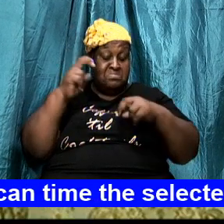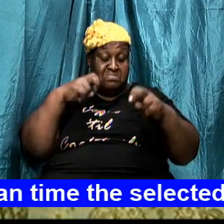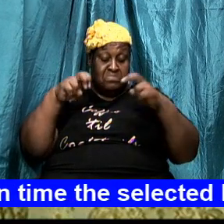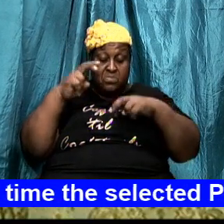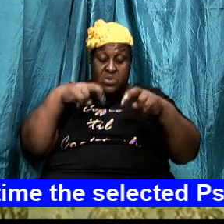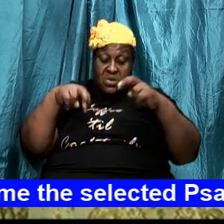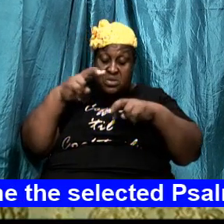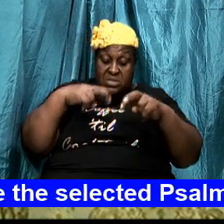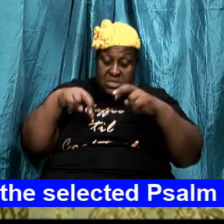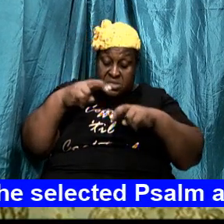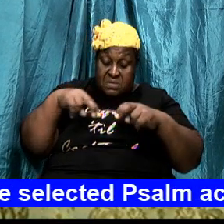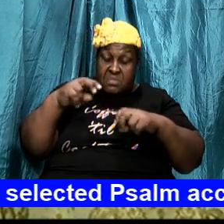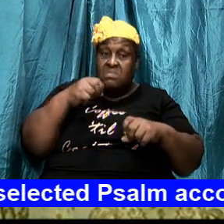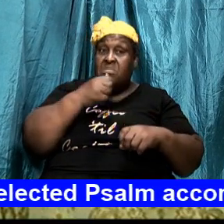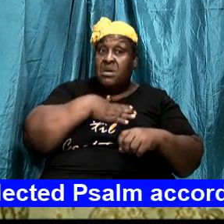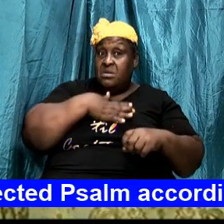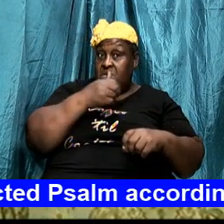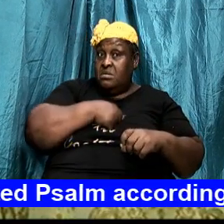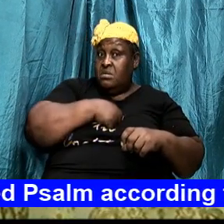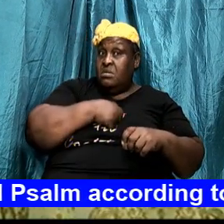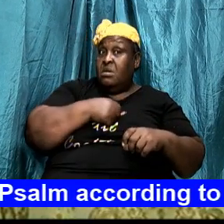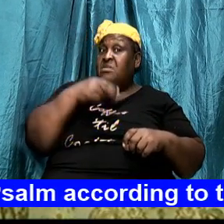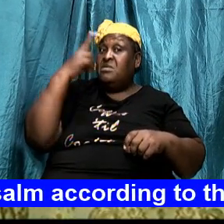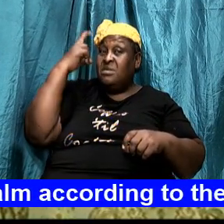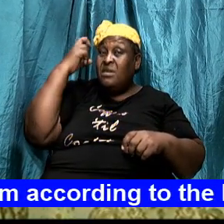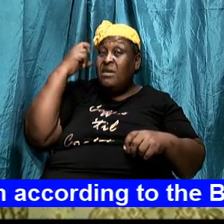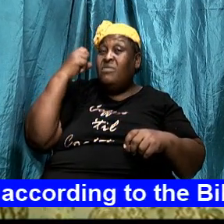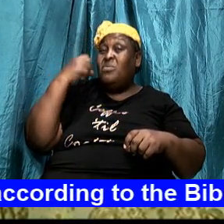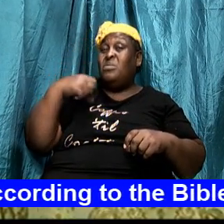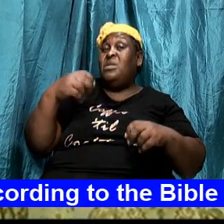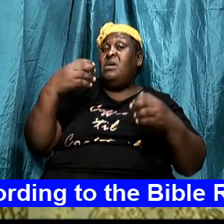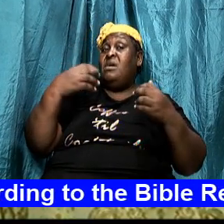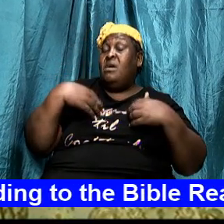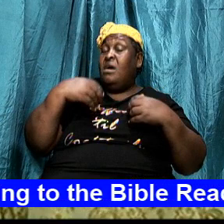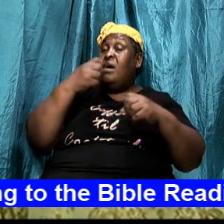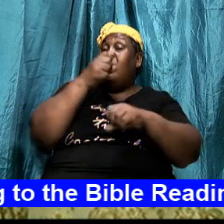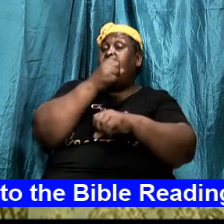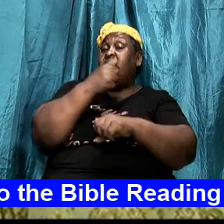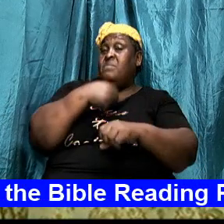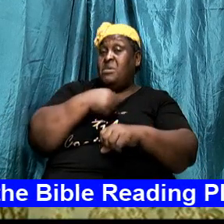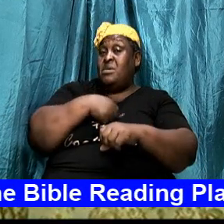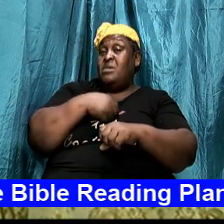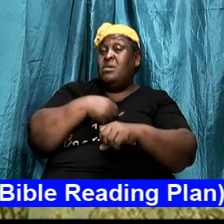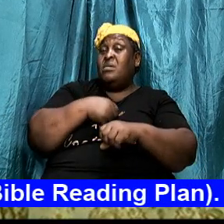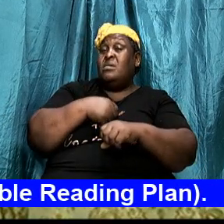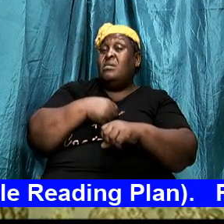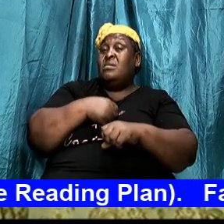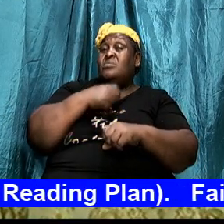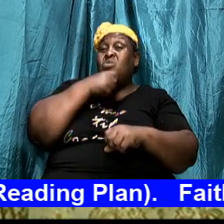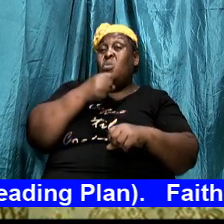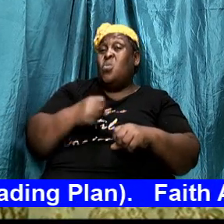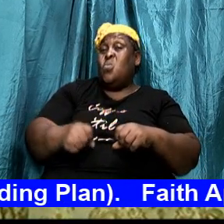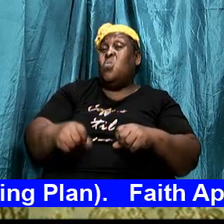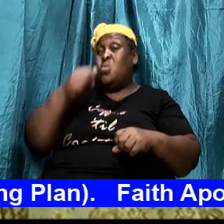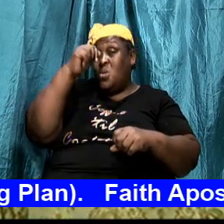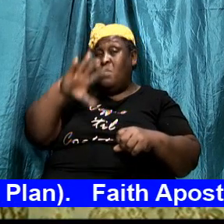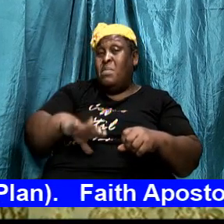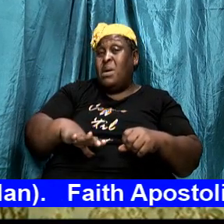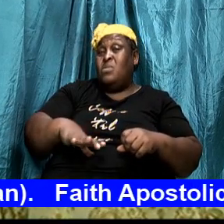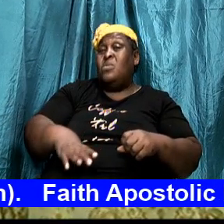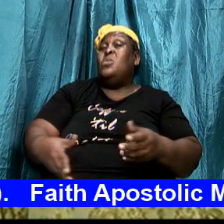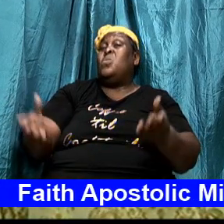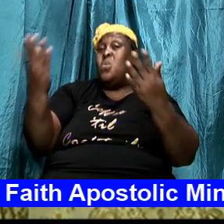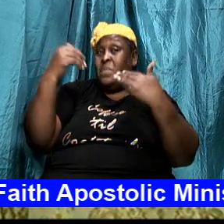and the adversary would now have me to be doing things this old man would now be rising up